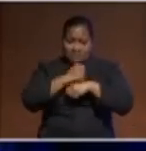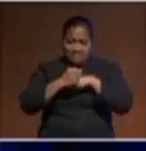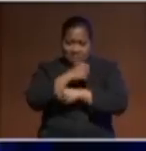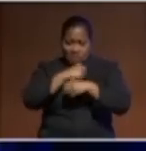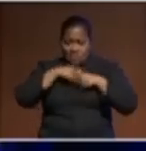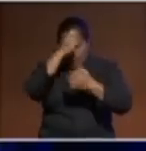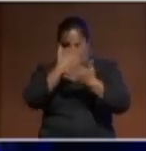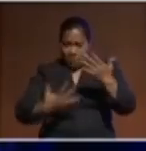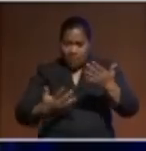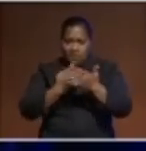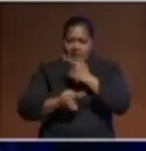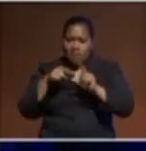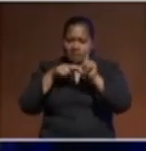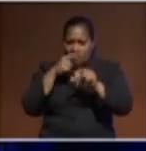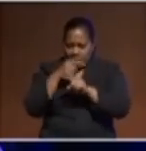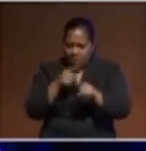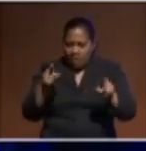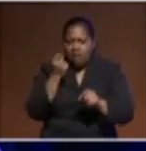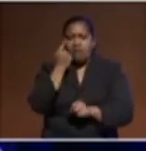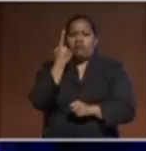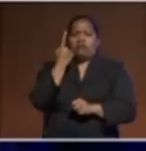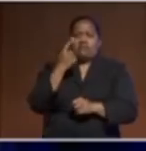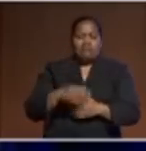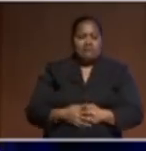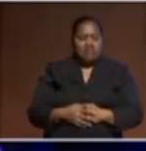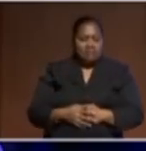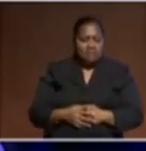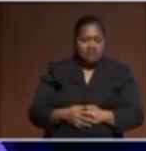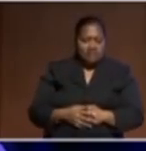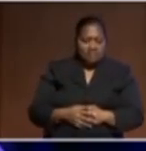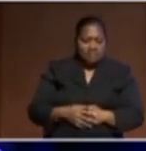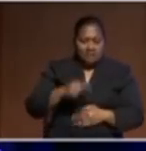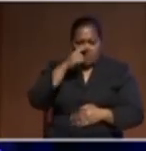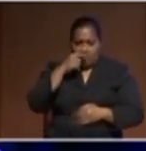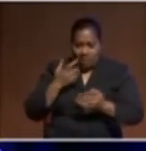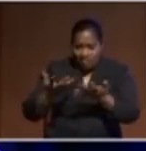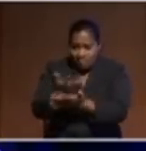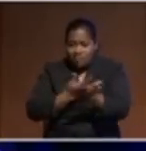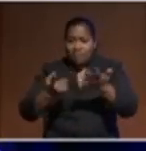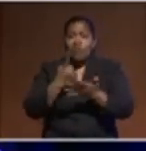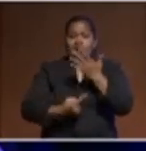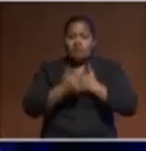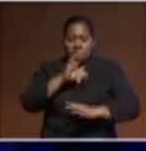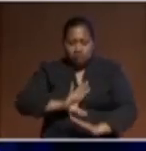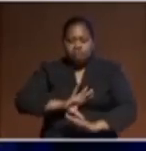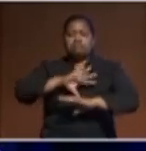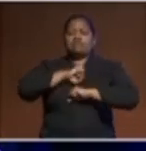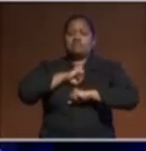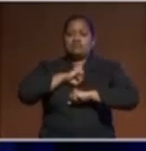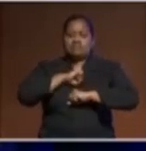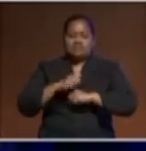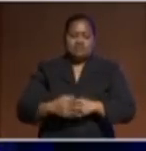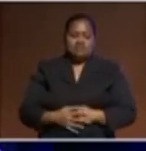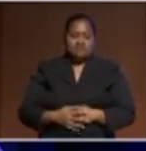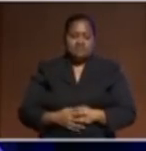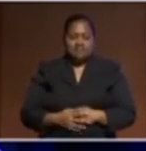realize that those people who they think have at all times all the confidence in the world, every single one of them will at some point have doubted